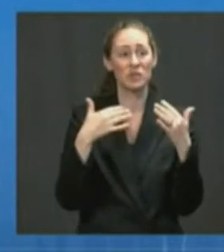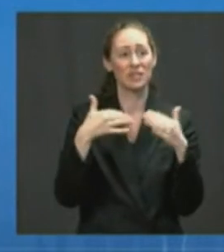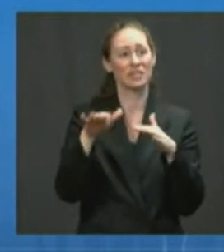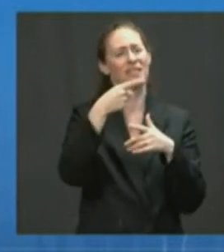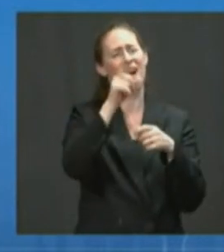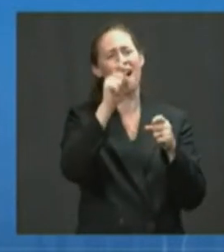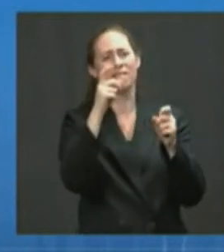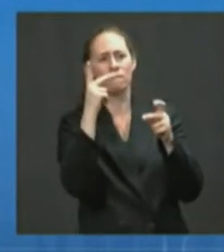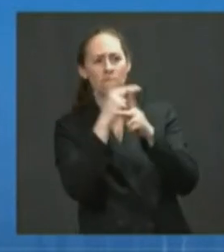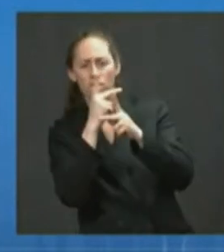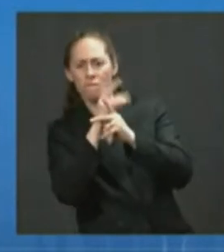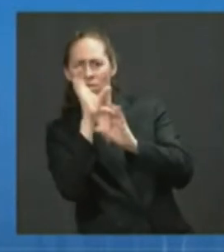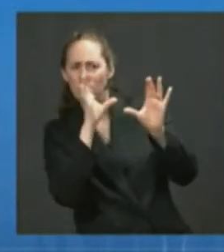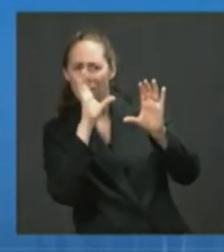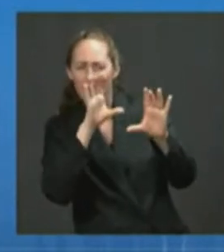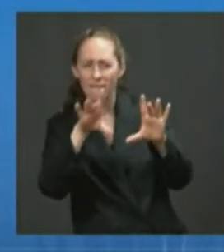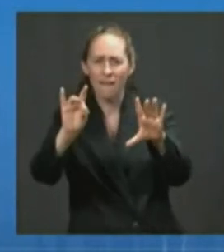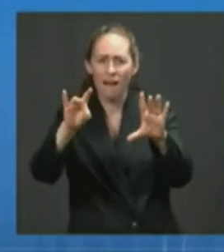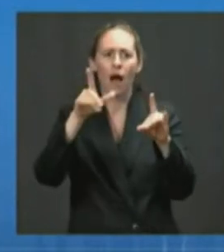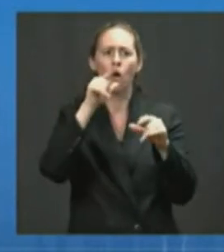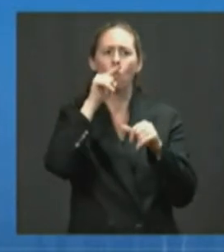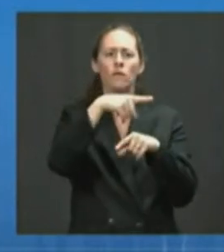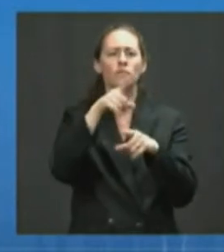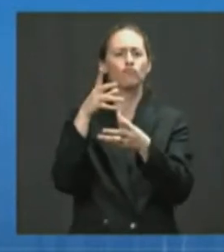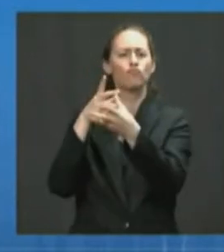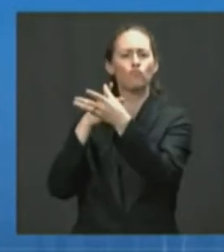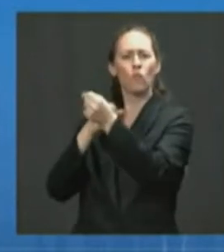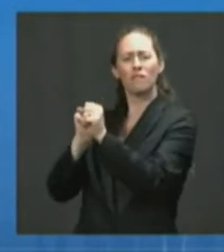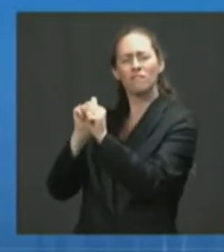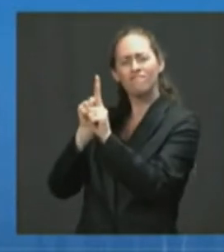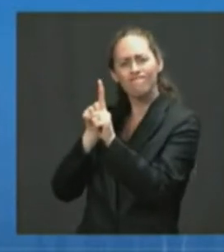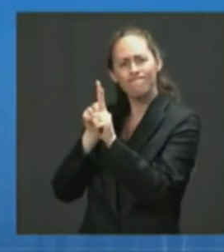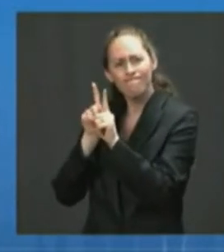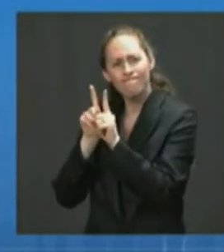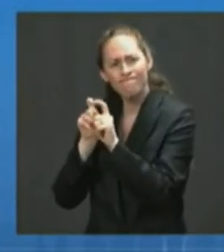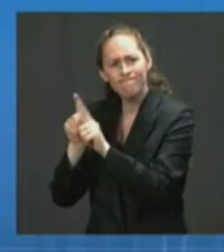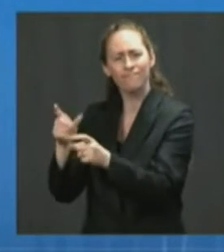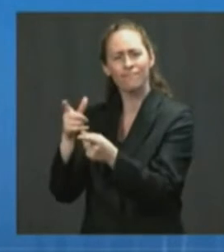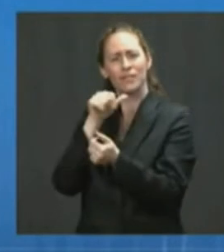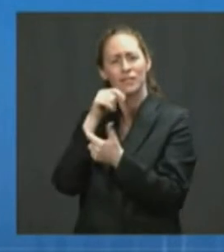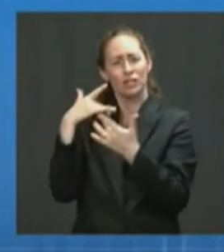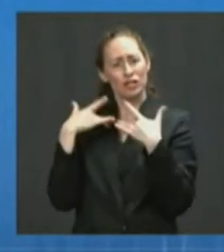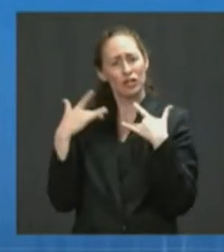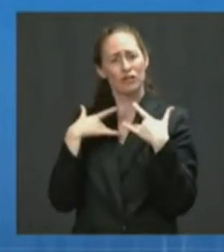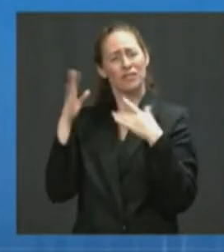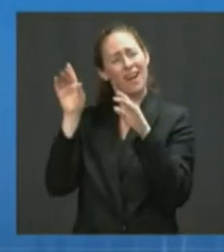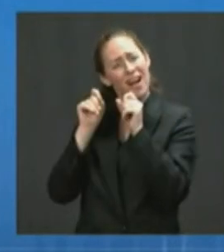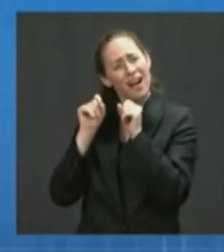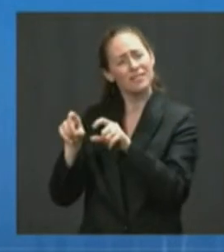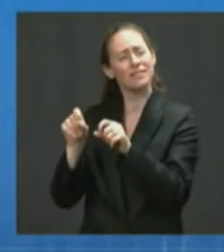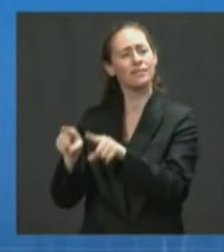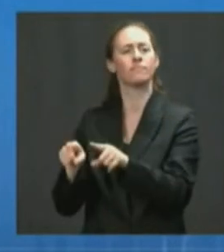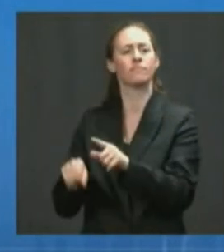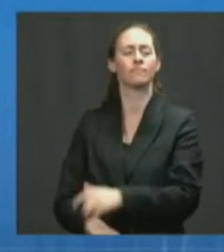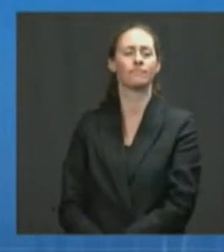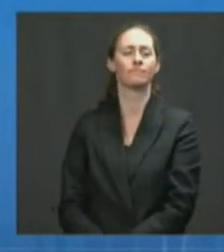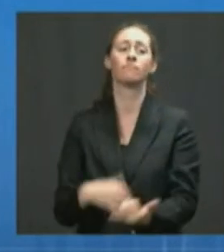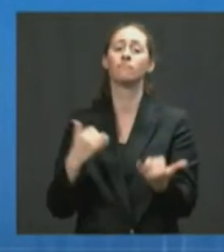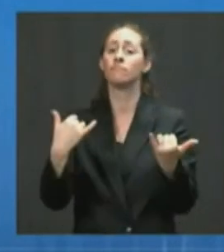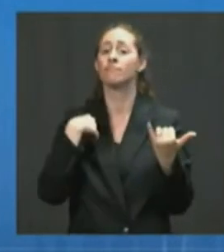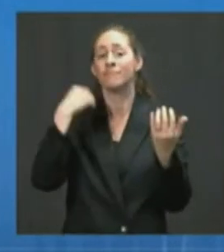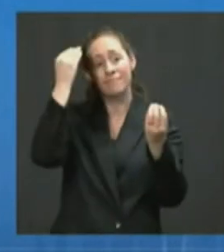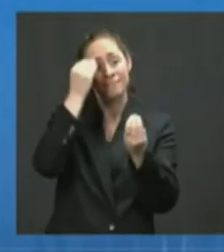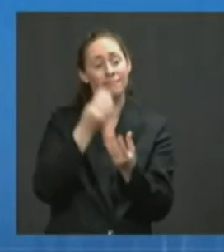information about vaccines and help answer their questions. Today, we are announcing that we are sending $100